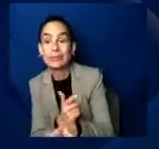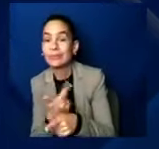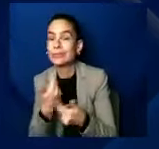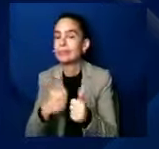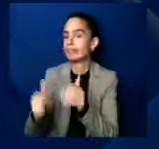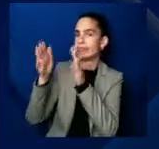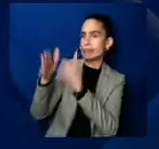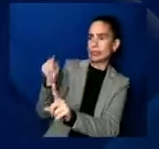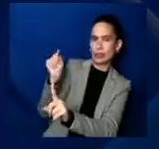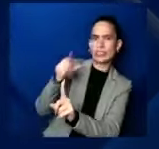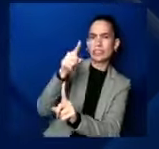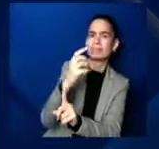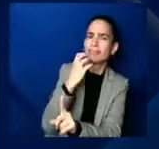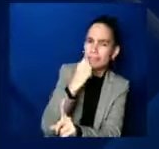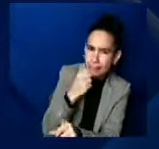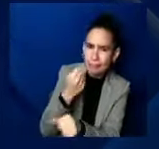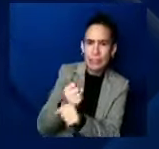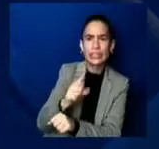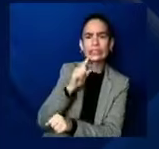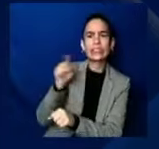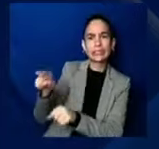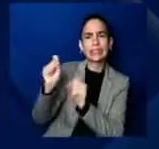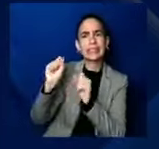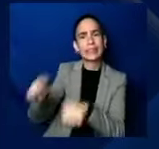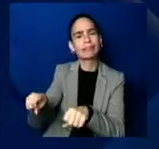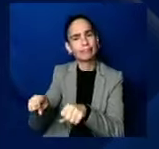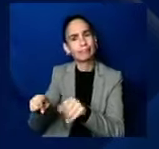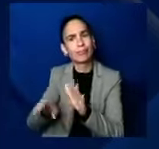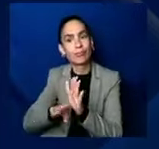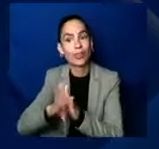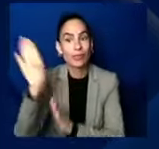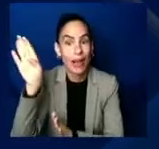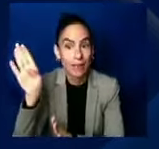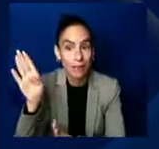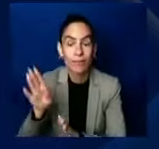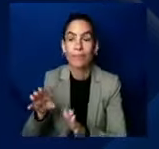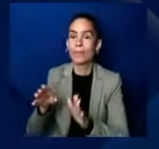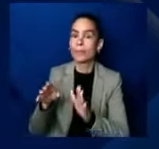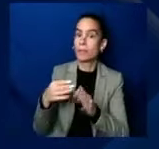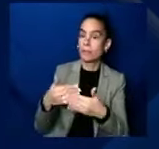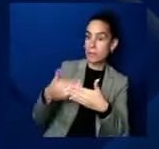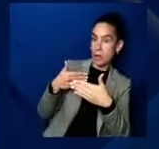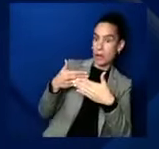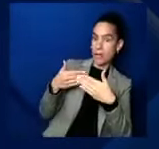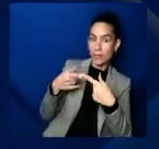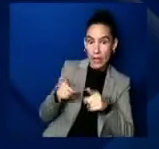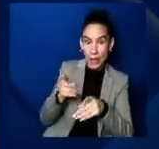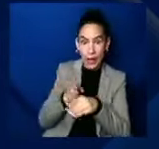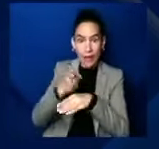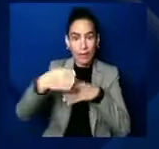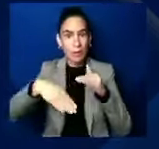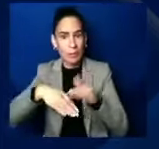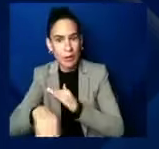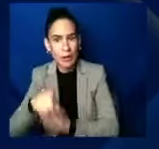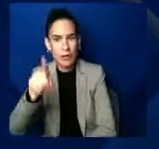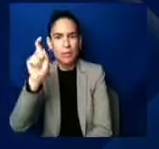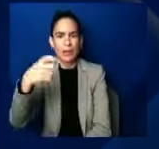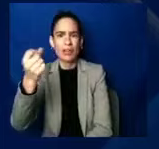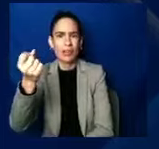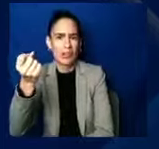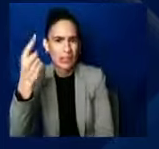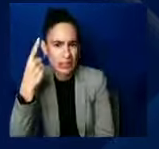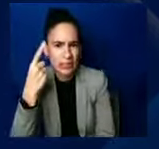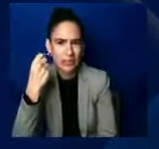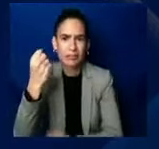childbirth. So to make sure that you understand, you know, how to support them, what post-birth warning signs are, what signs of postpartum